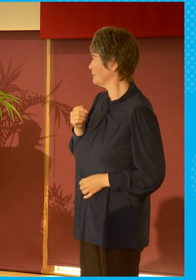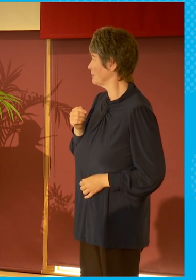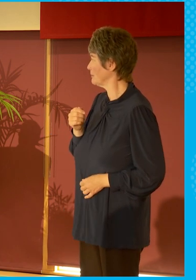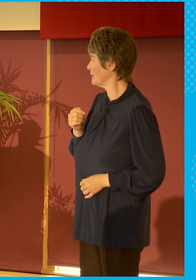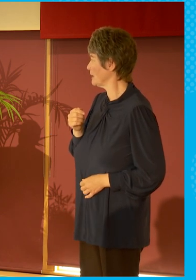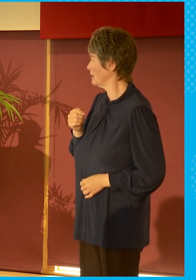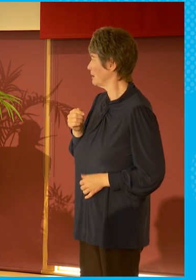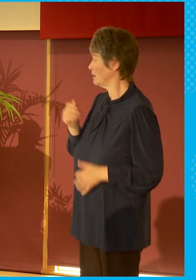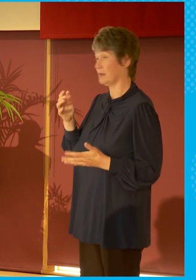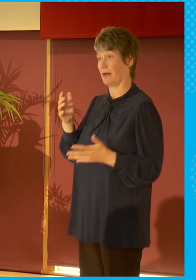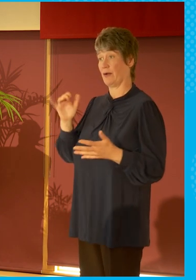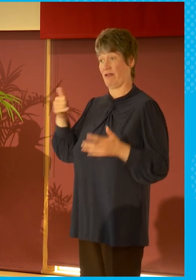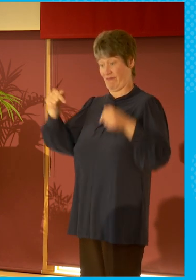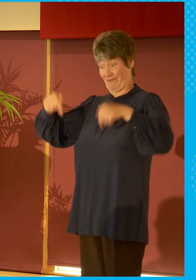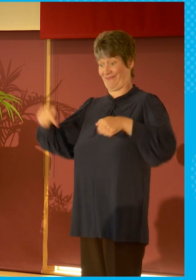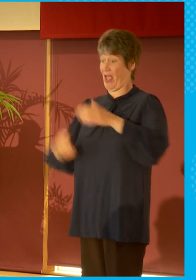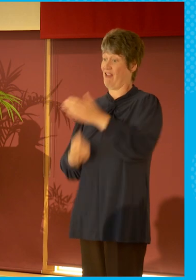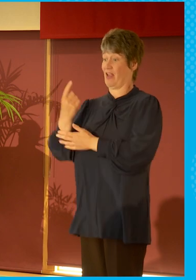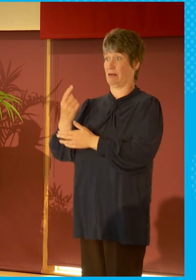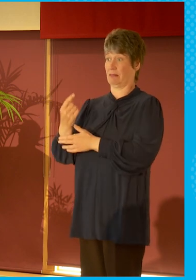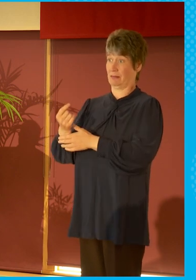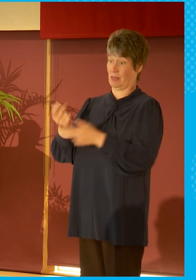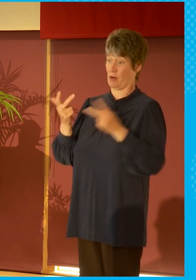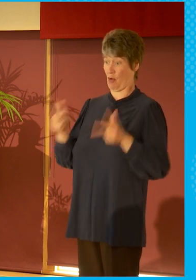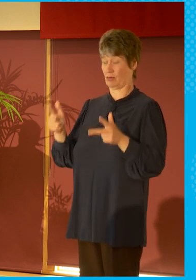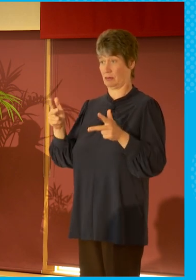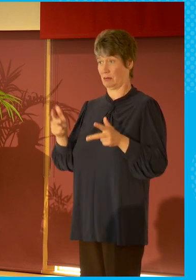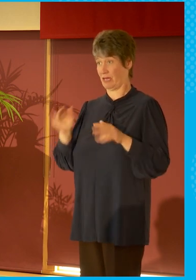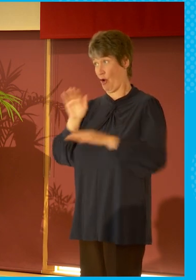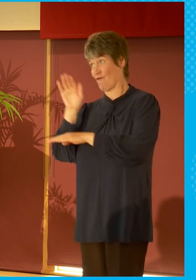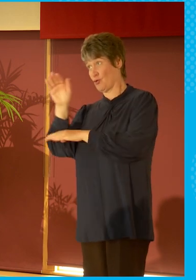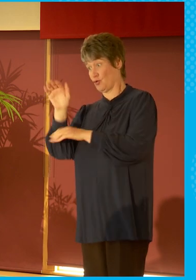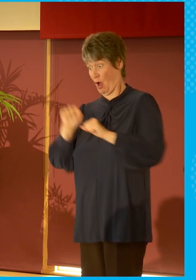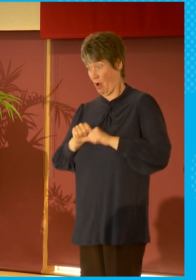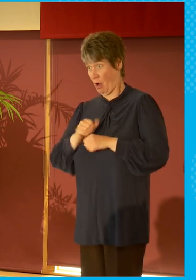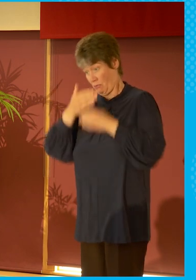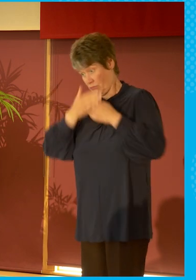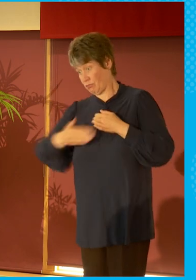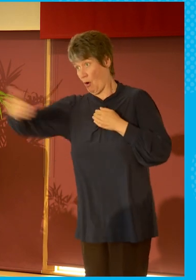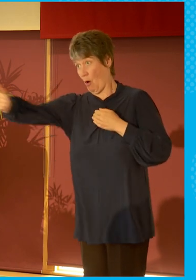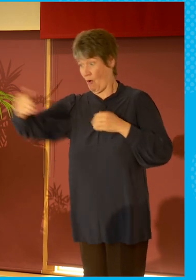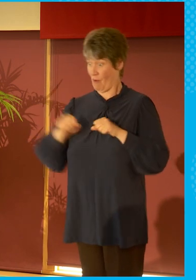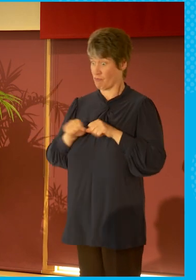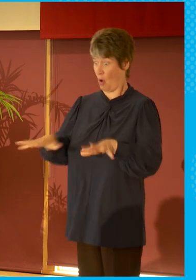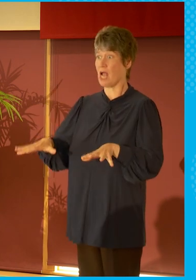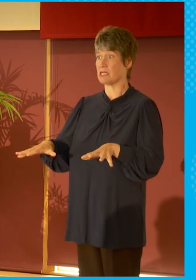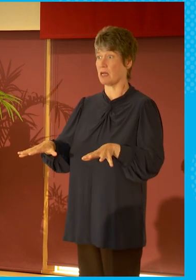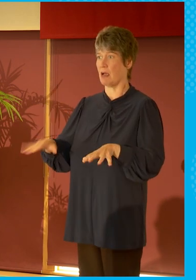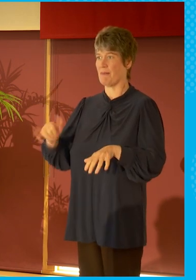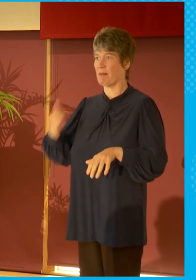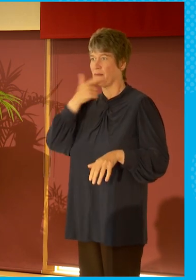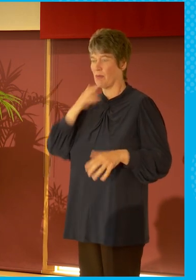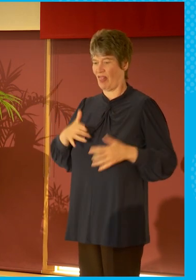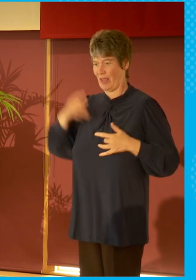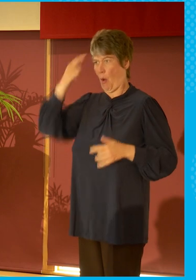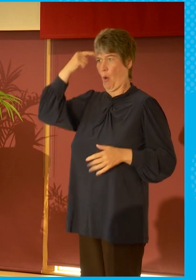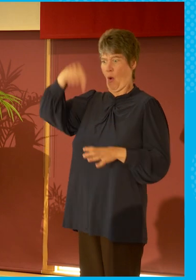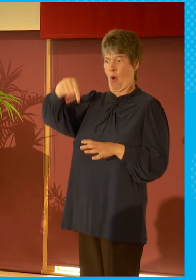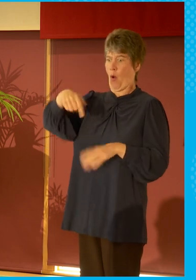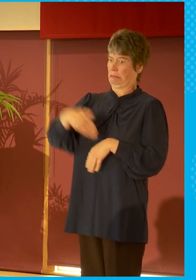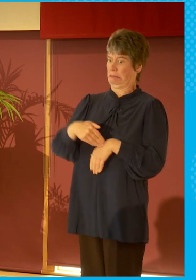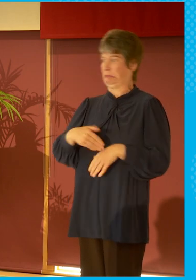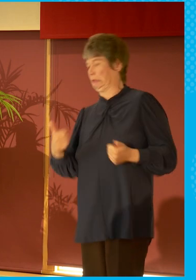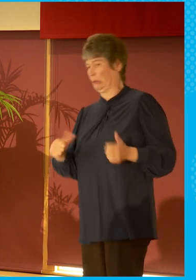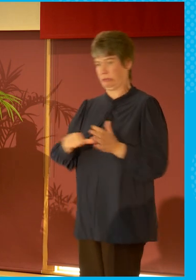an event the future of broadcasting there's a sort of hint that it's maybe in trouble, that it's in crisis, that the future is uncertain.